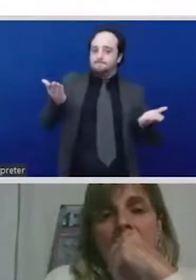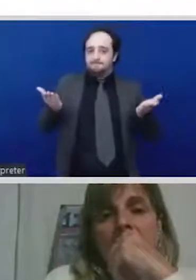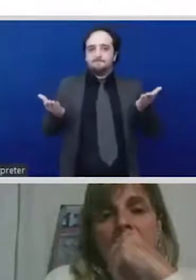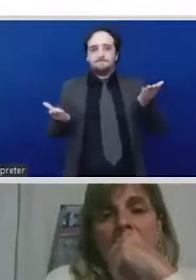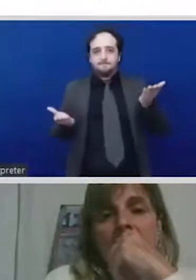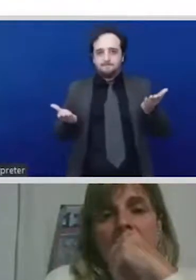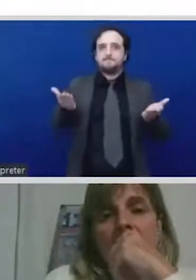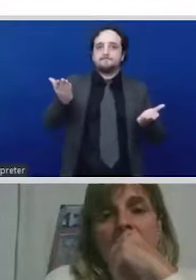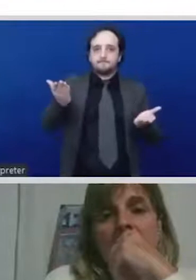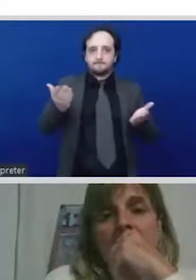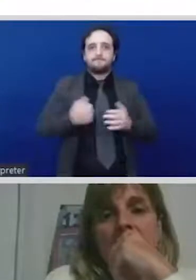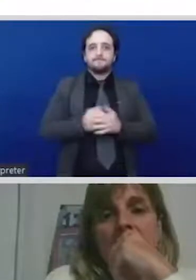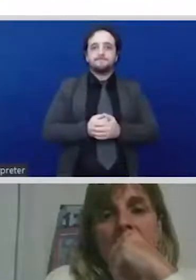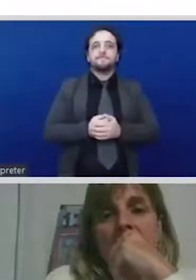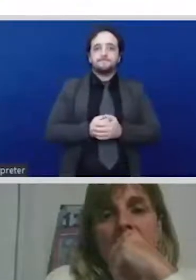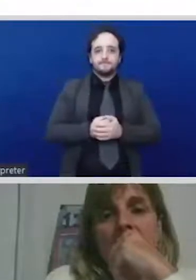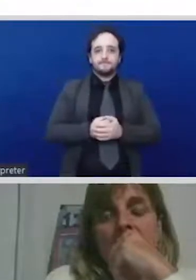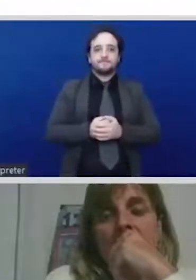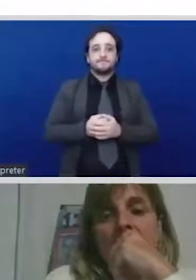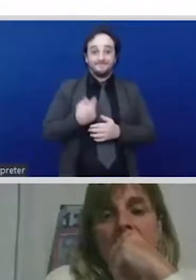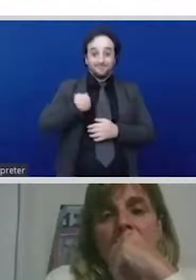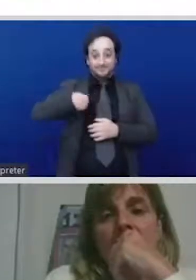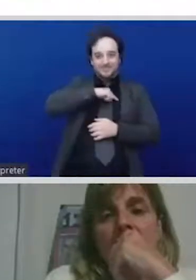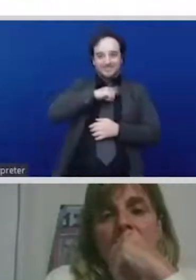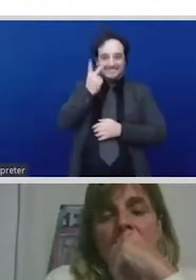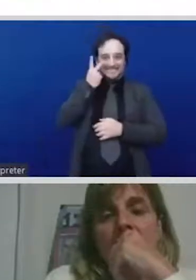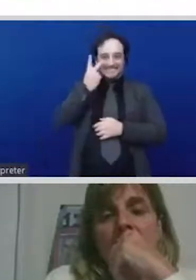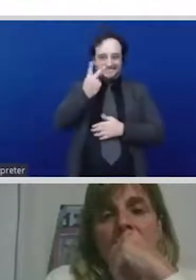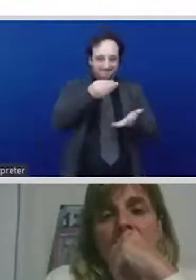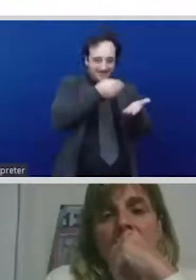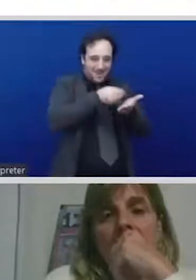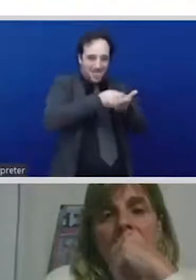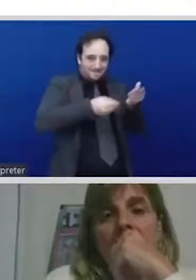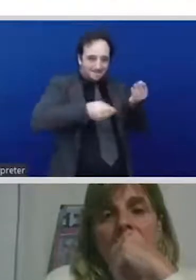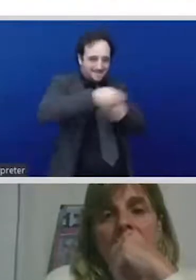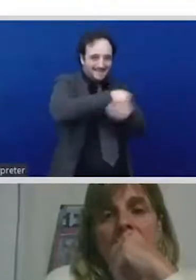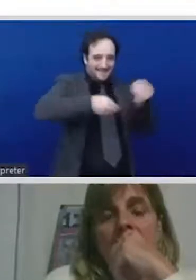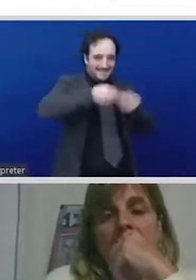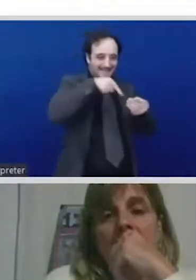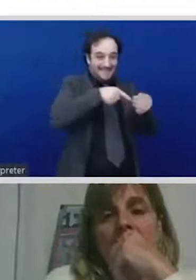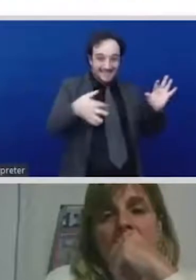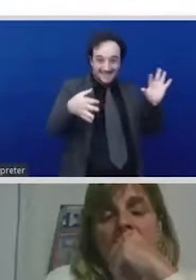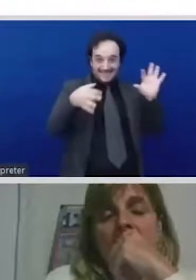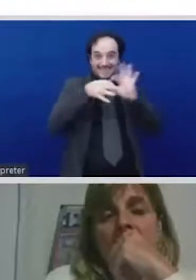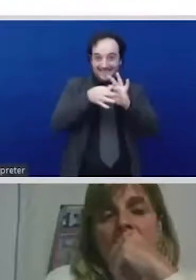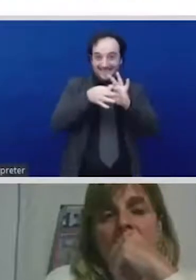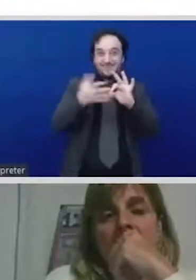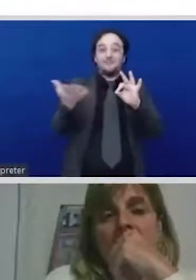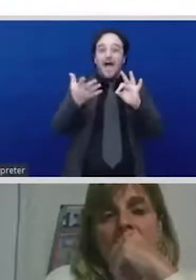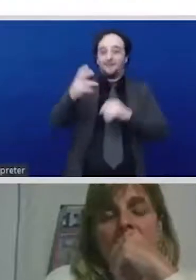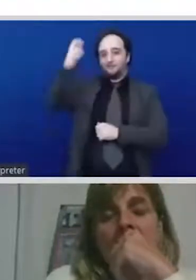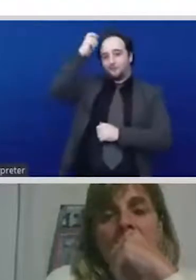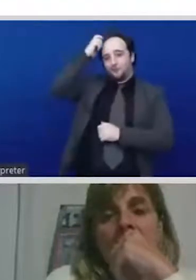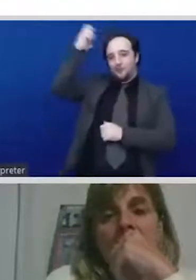value care do not provide appropriate investment for care do not ensure that everyone in society has